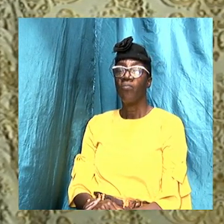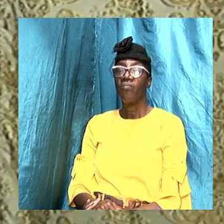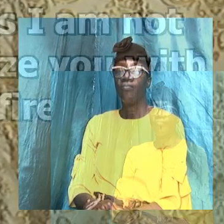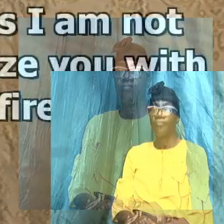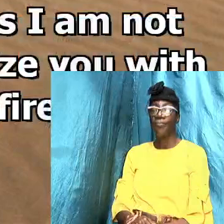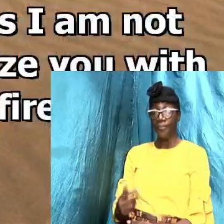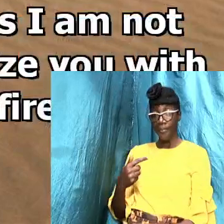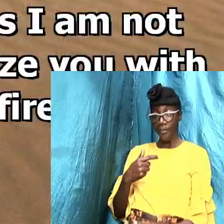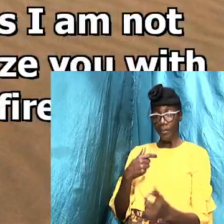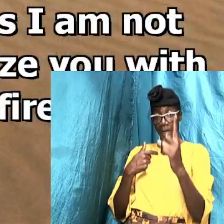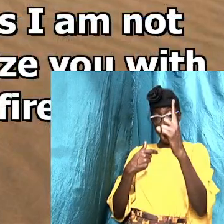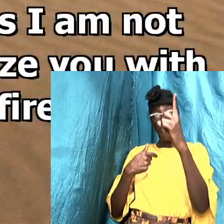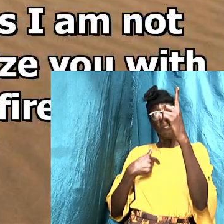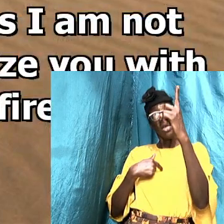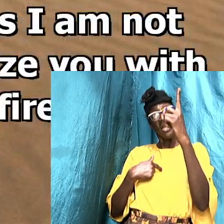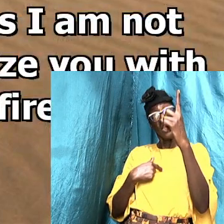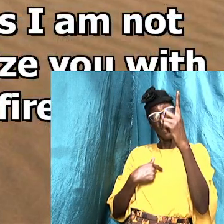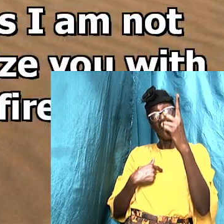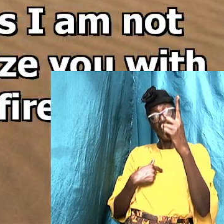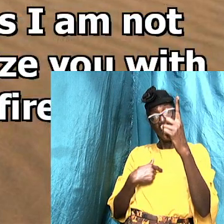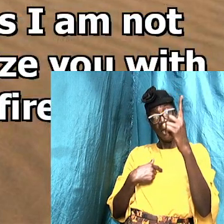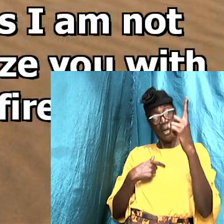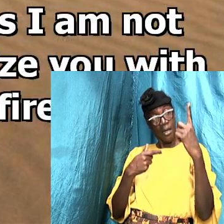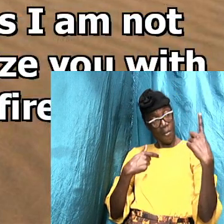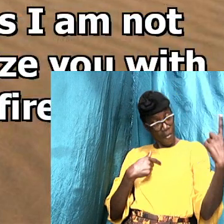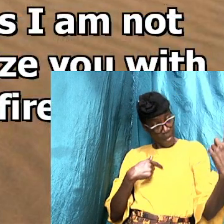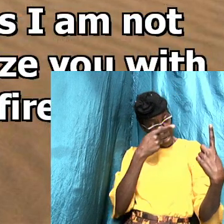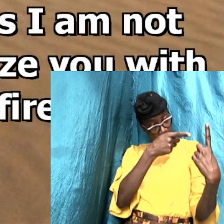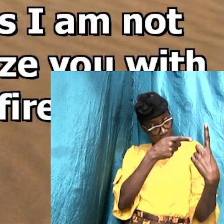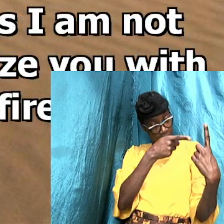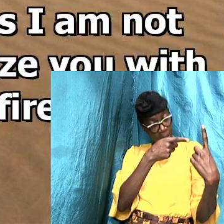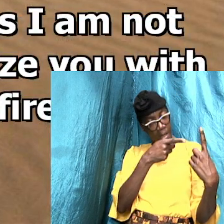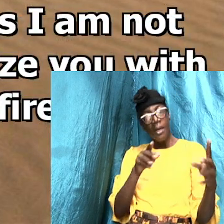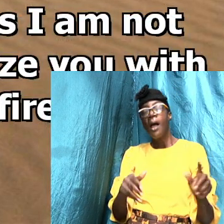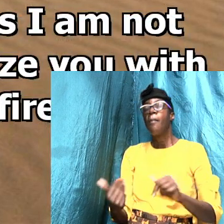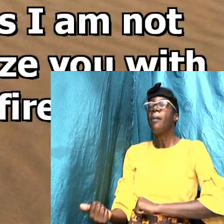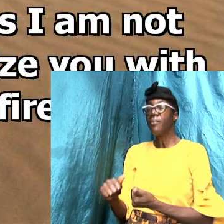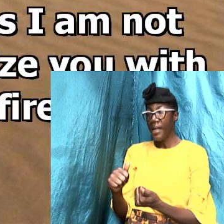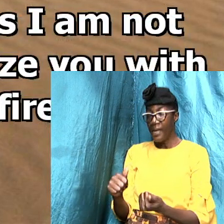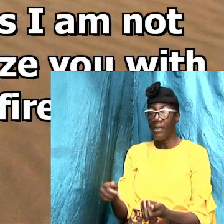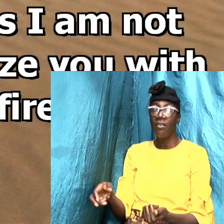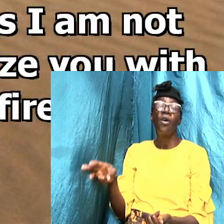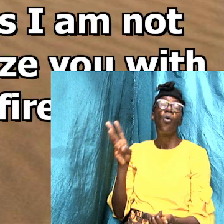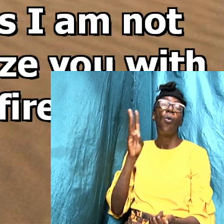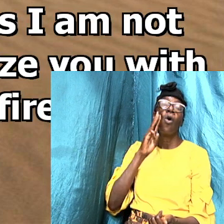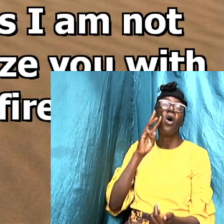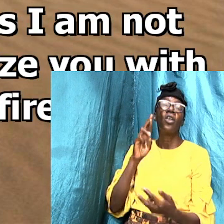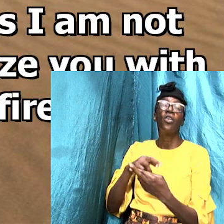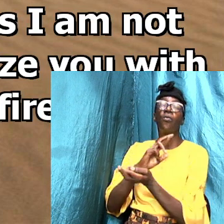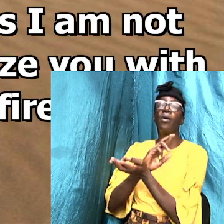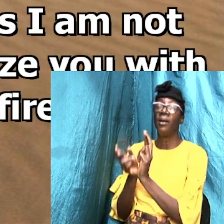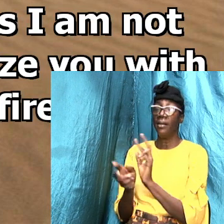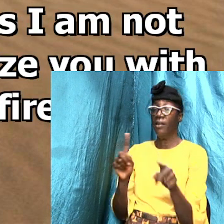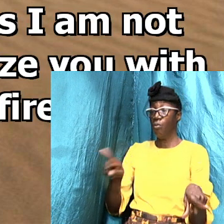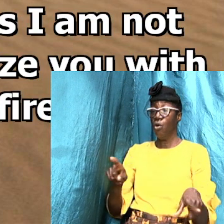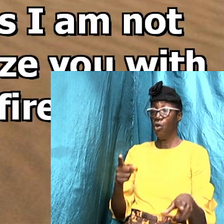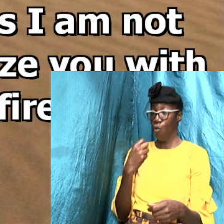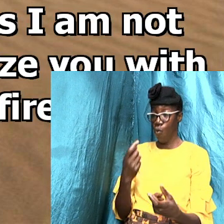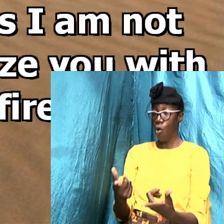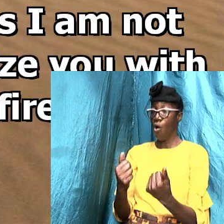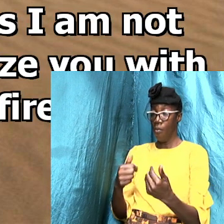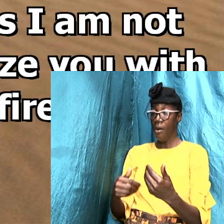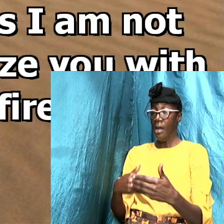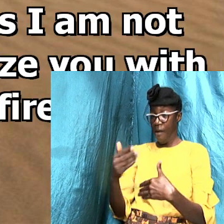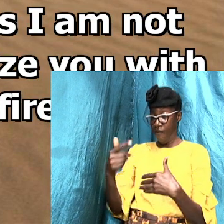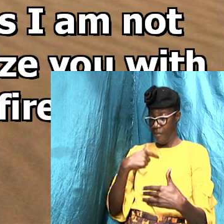He said, Let I indeed baptize you with water unto repentance. But he that cometh after